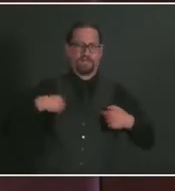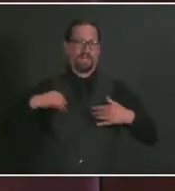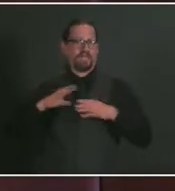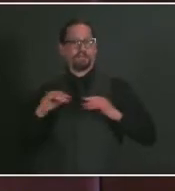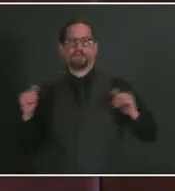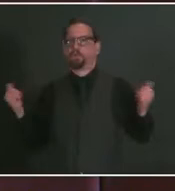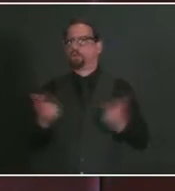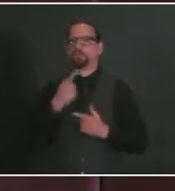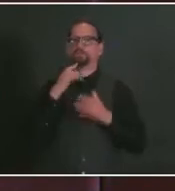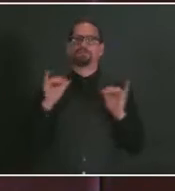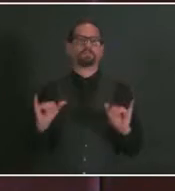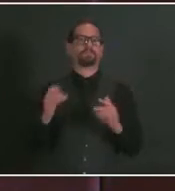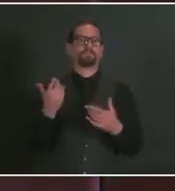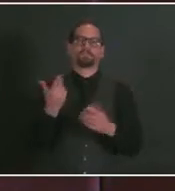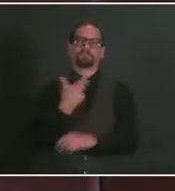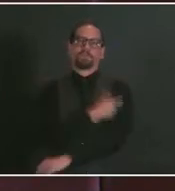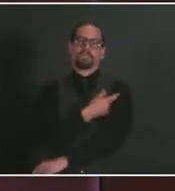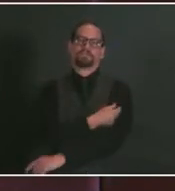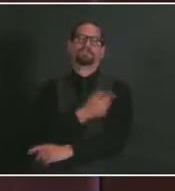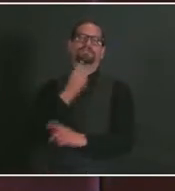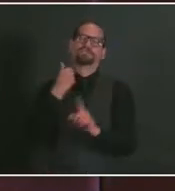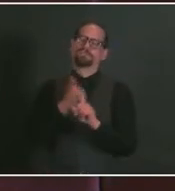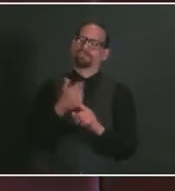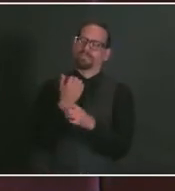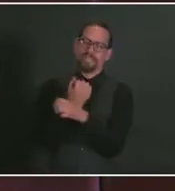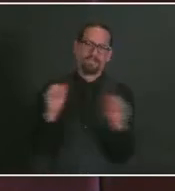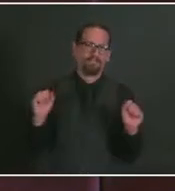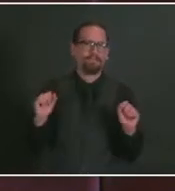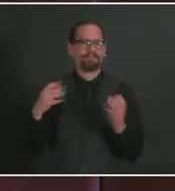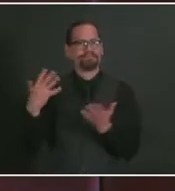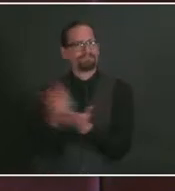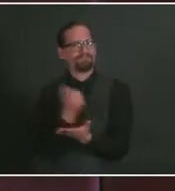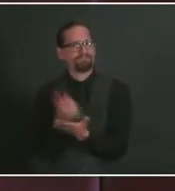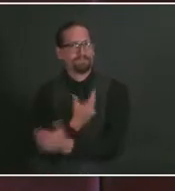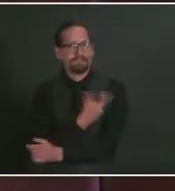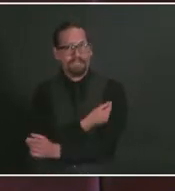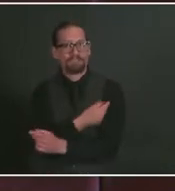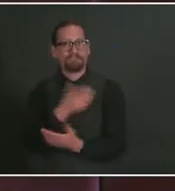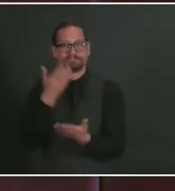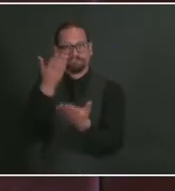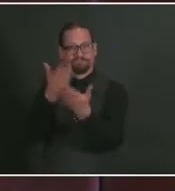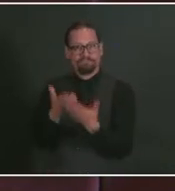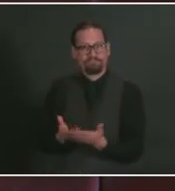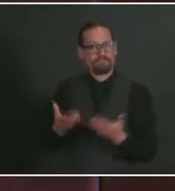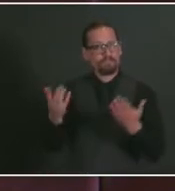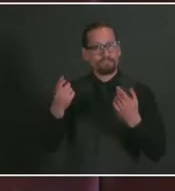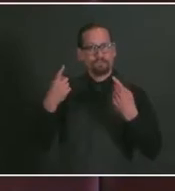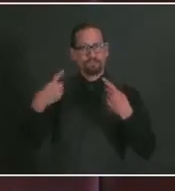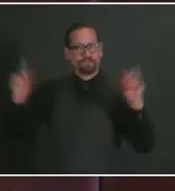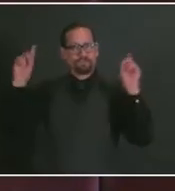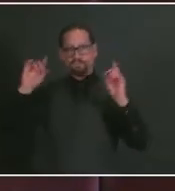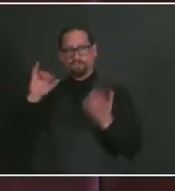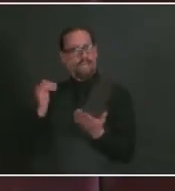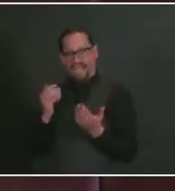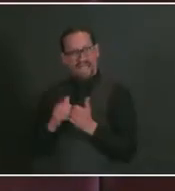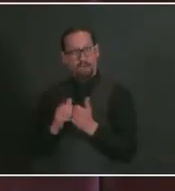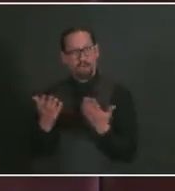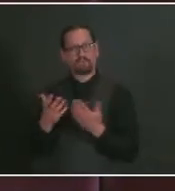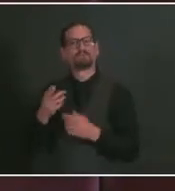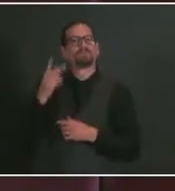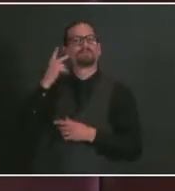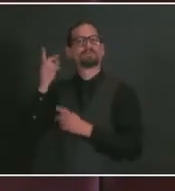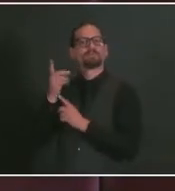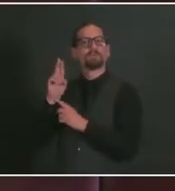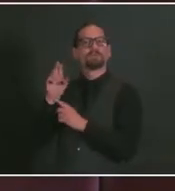vaccinated so far. For example, Dr. Alexander Scott had talked a lot about the declines that we've seen in the cases and